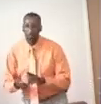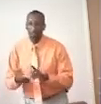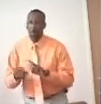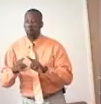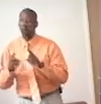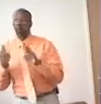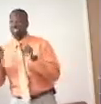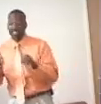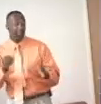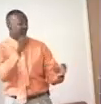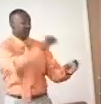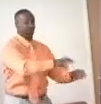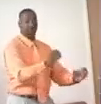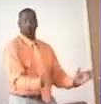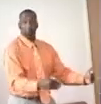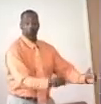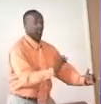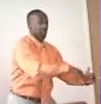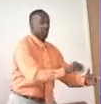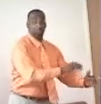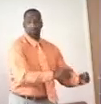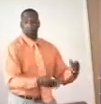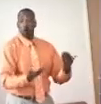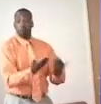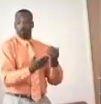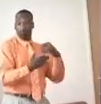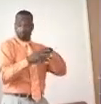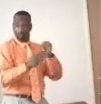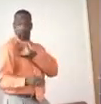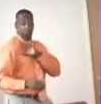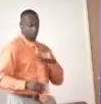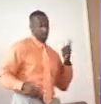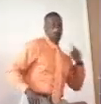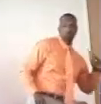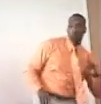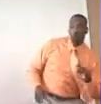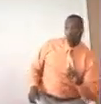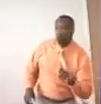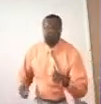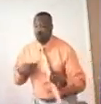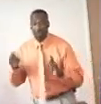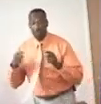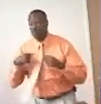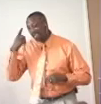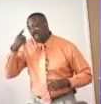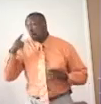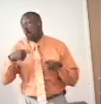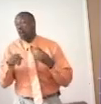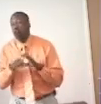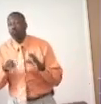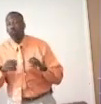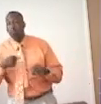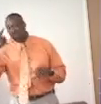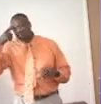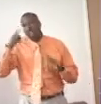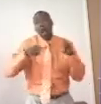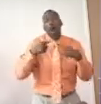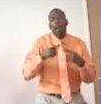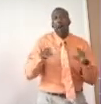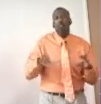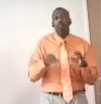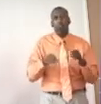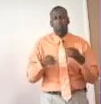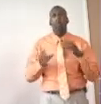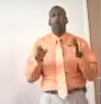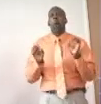But they let them drop it off at the, before they go through security so they get in trouble. So this is what I'm considering doing. I'm considering